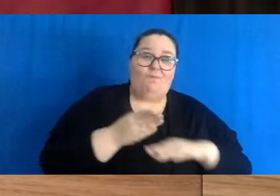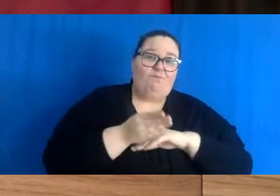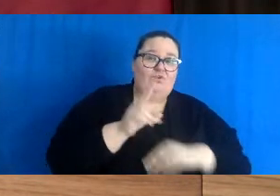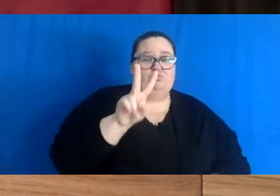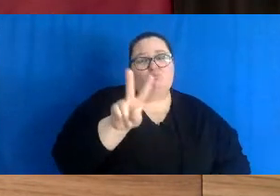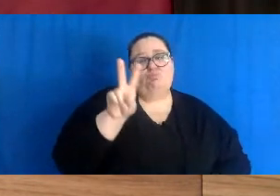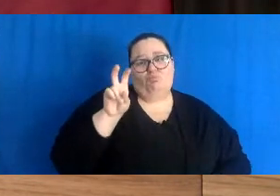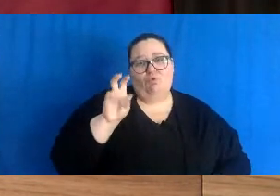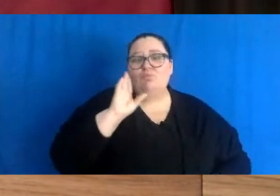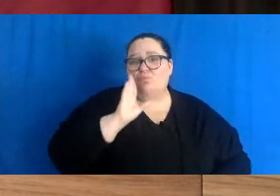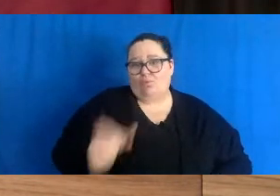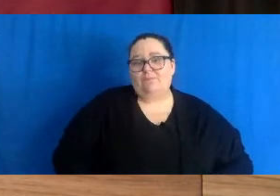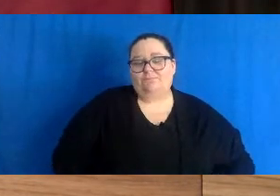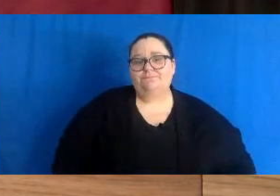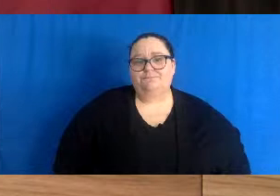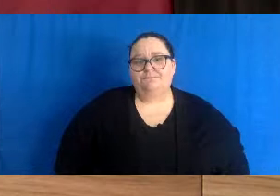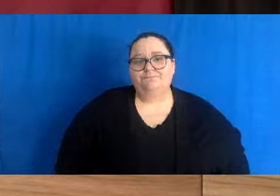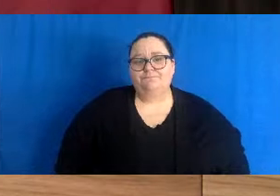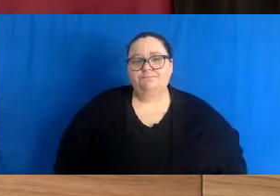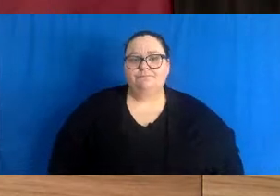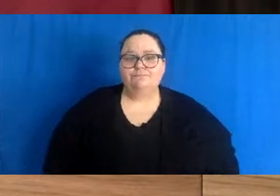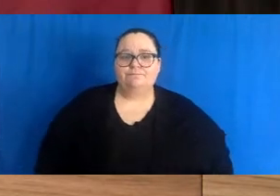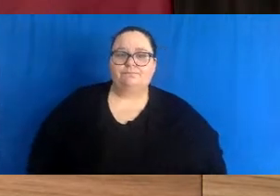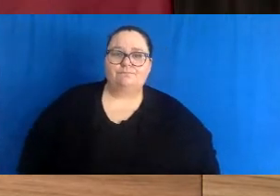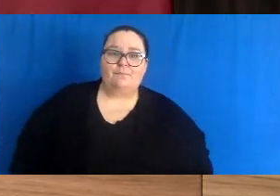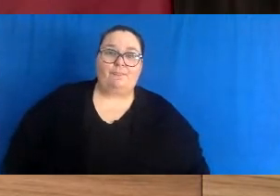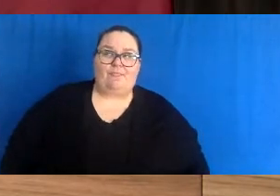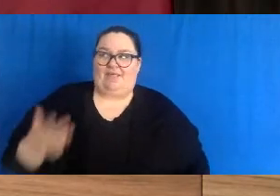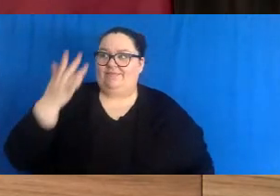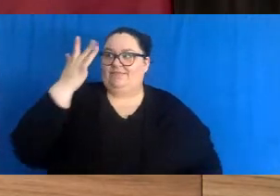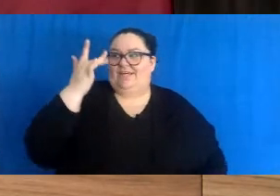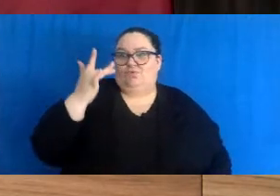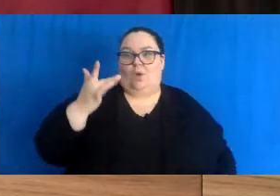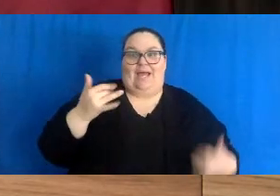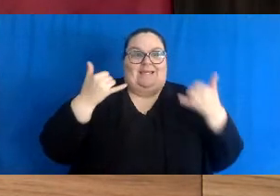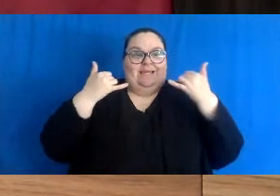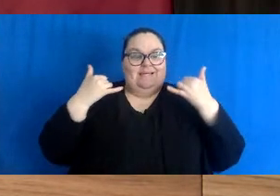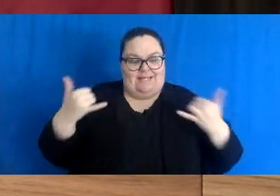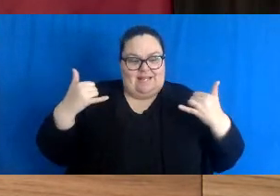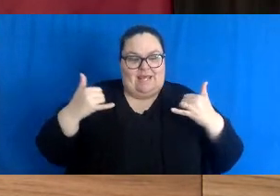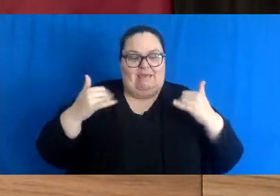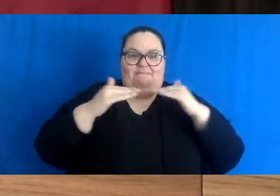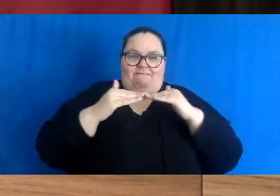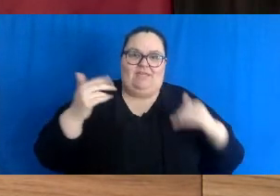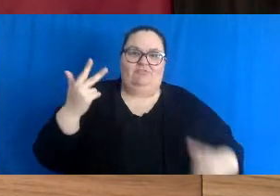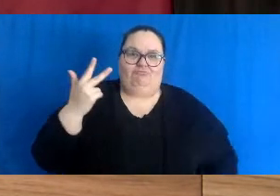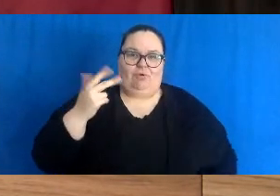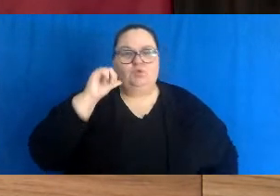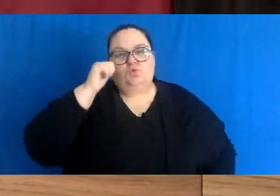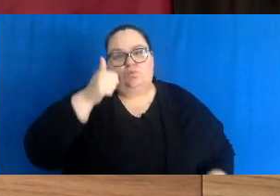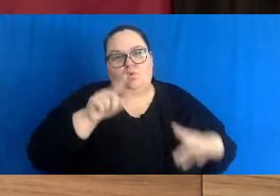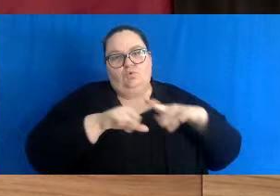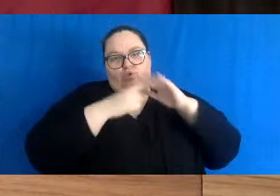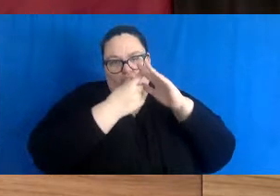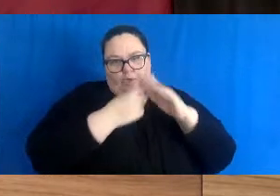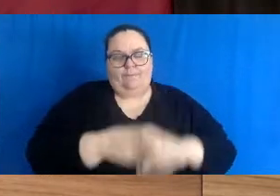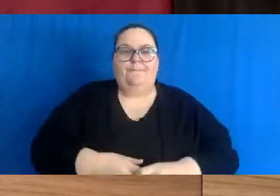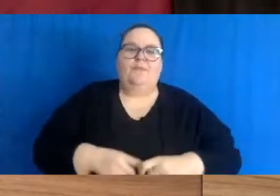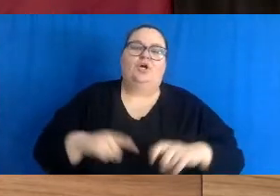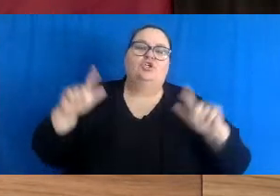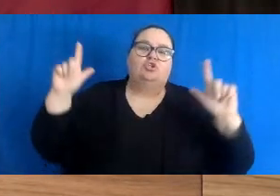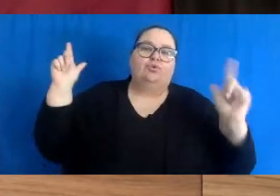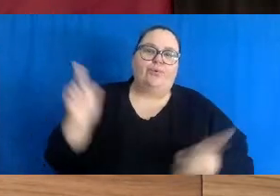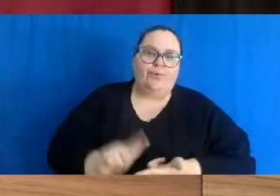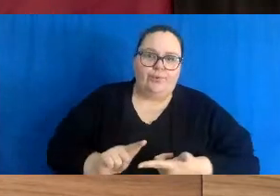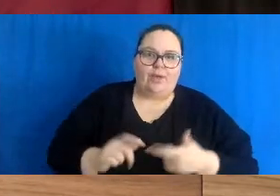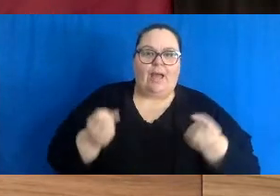will pass 200. And this is why we are acting today. If we can all reduce our contacts by 30